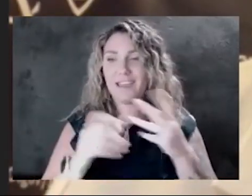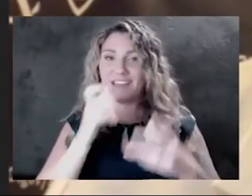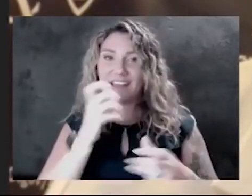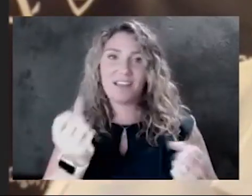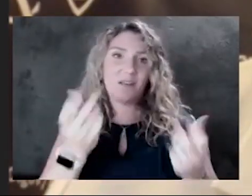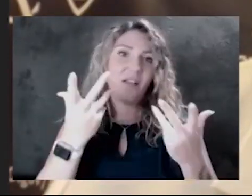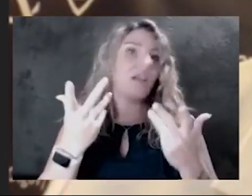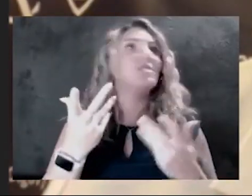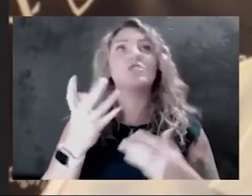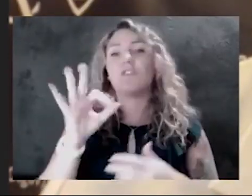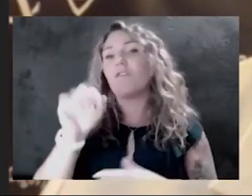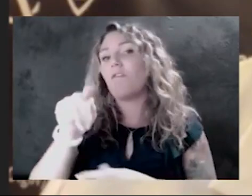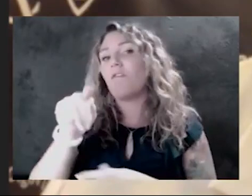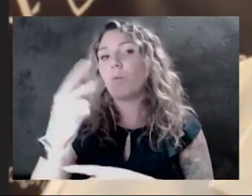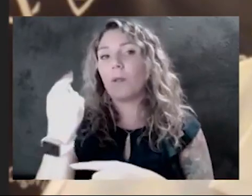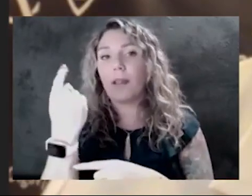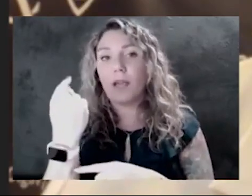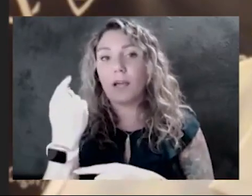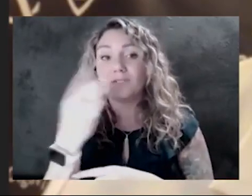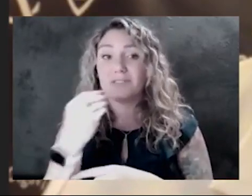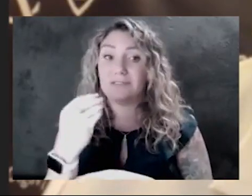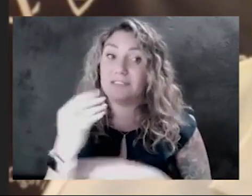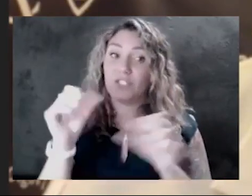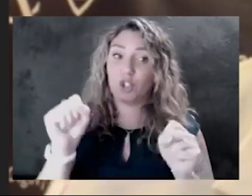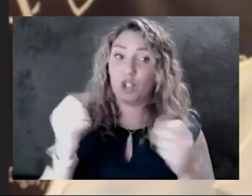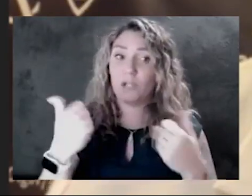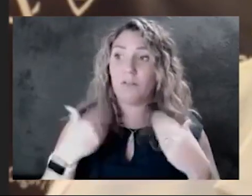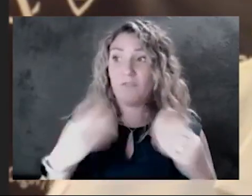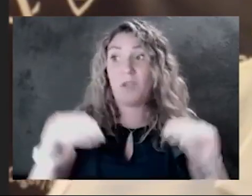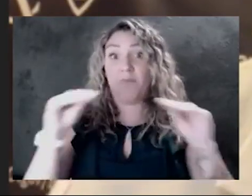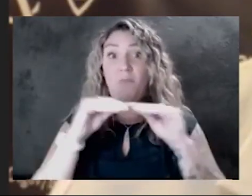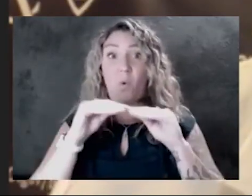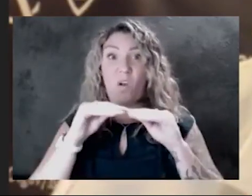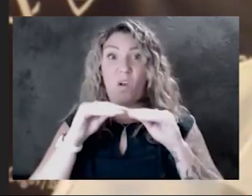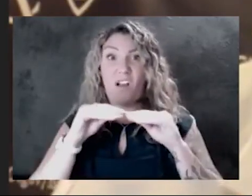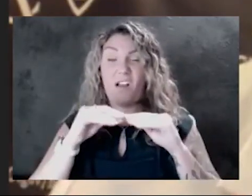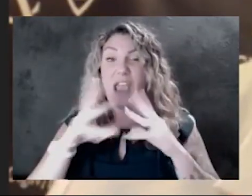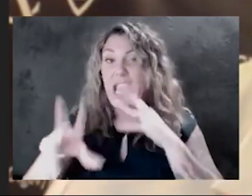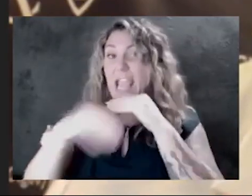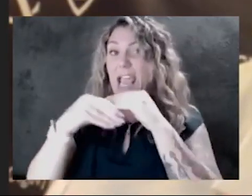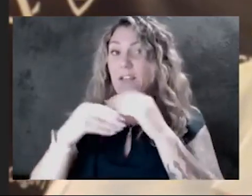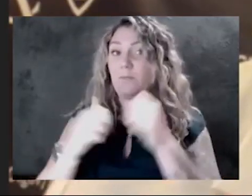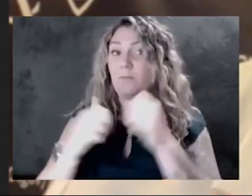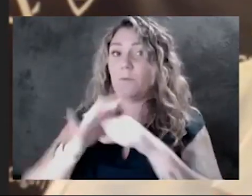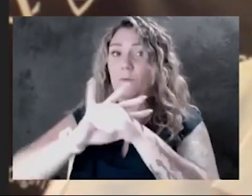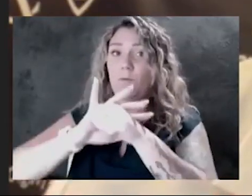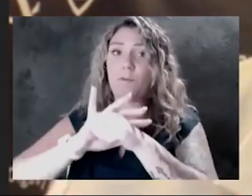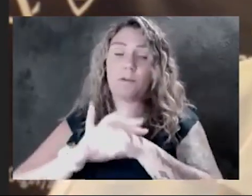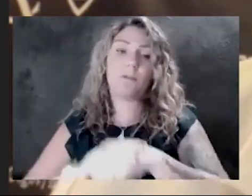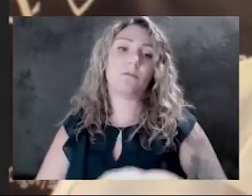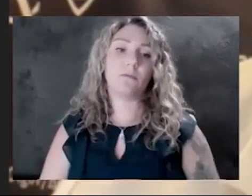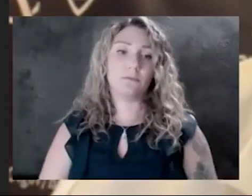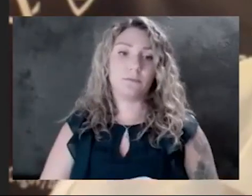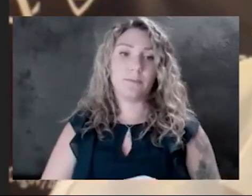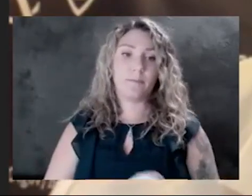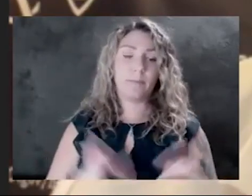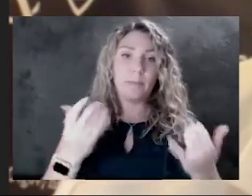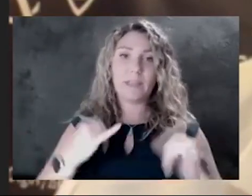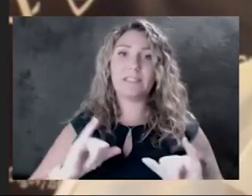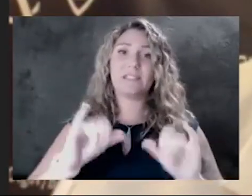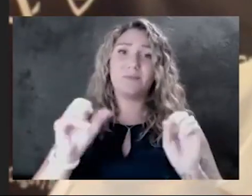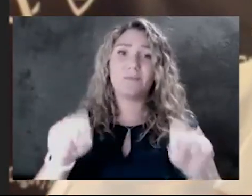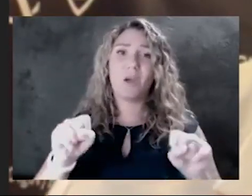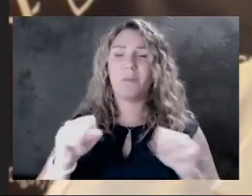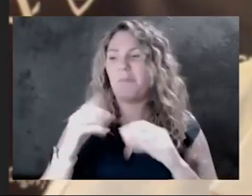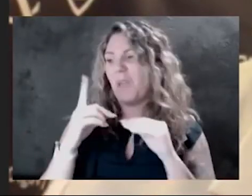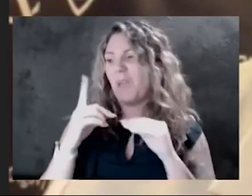last year and we couldn't have much more this year on top of COVID. So no, I think we'll still probably at least one more